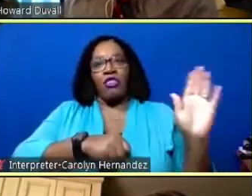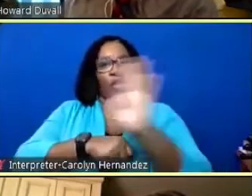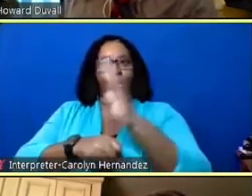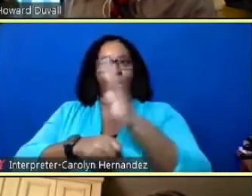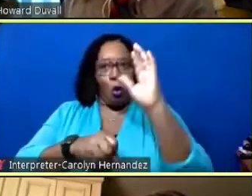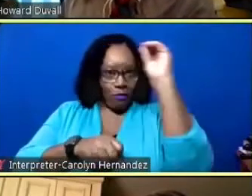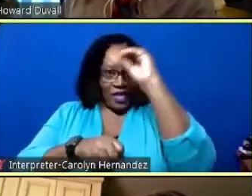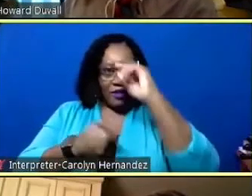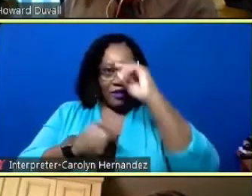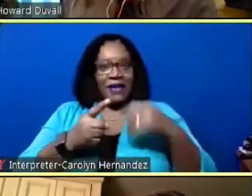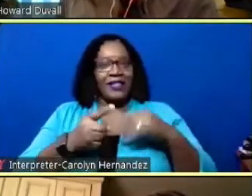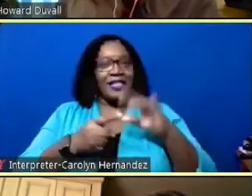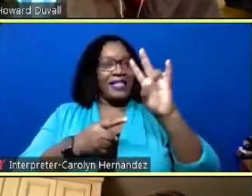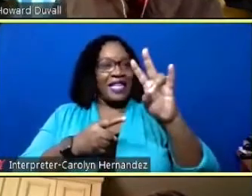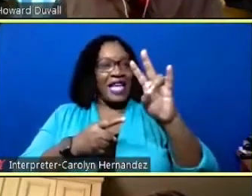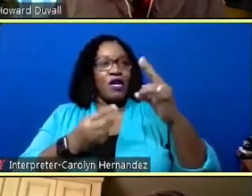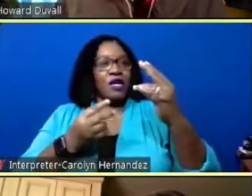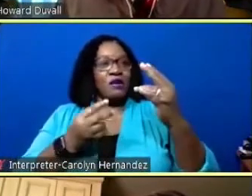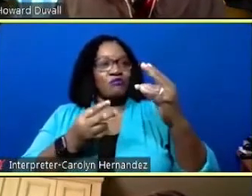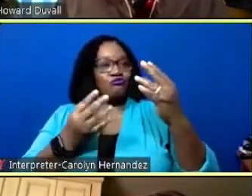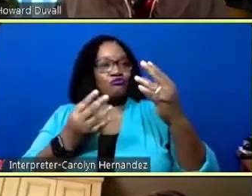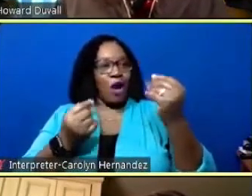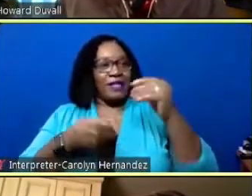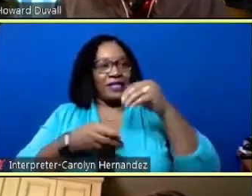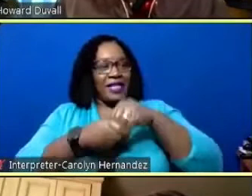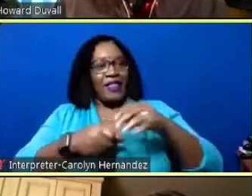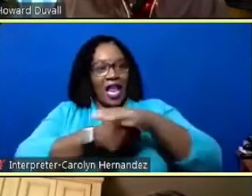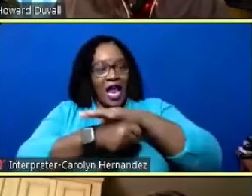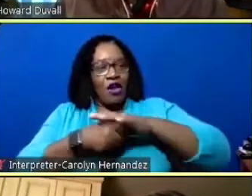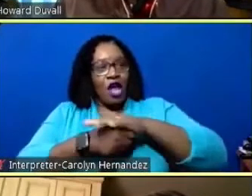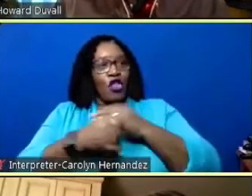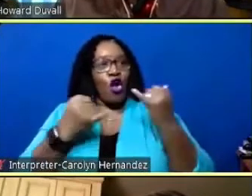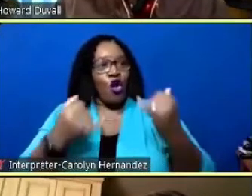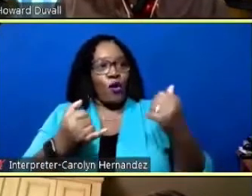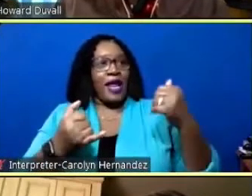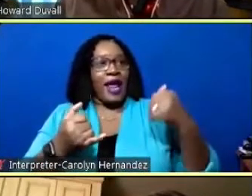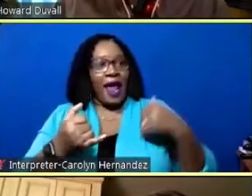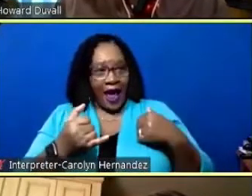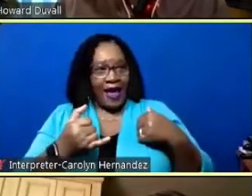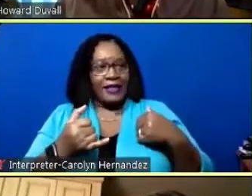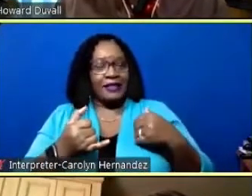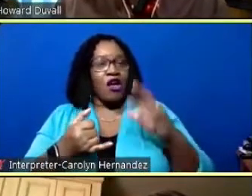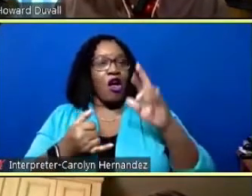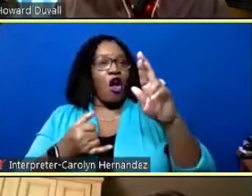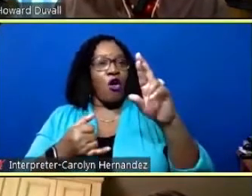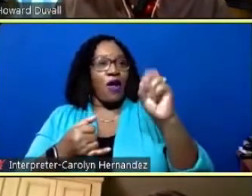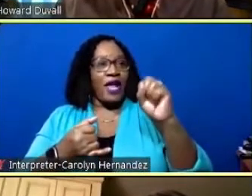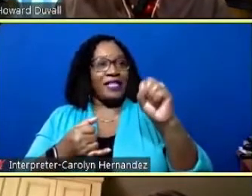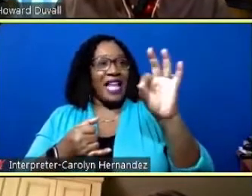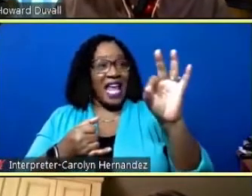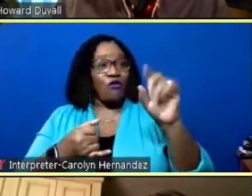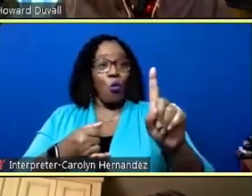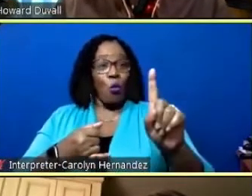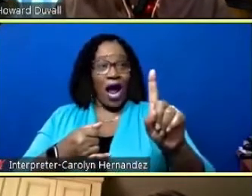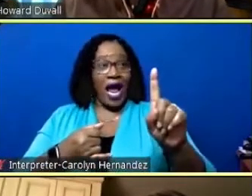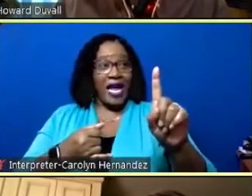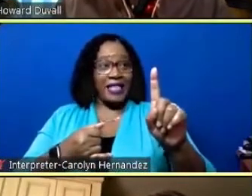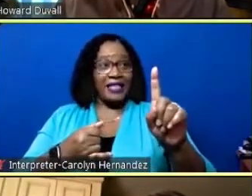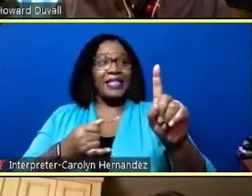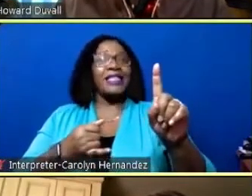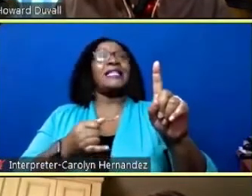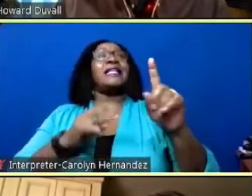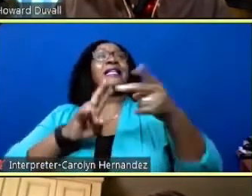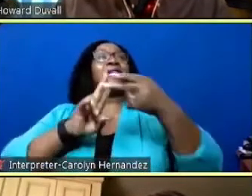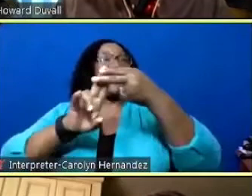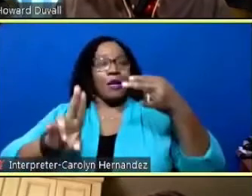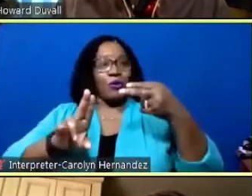three seven properties in the area that currently has an rsf1 designation accounting